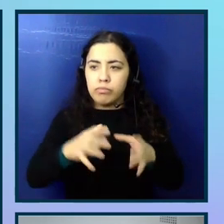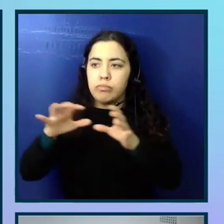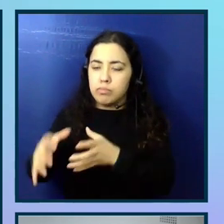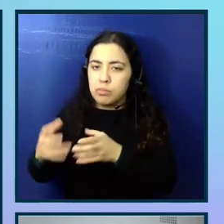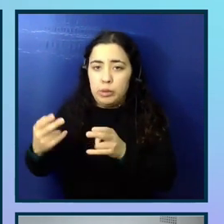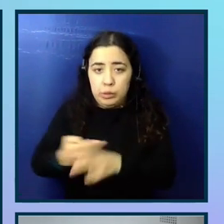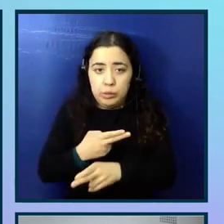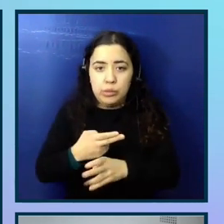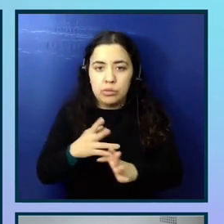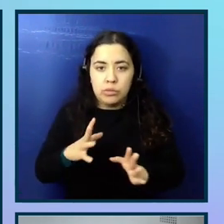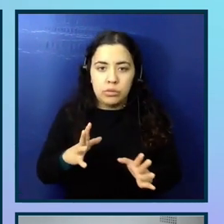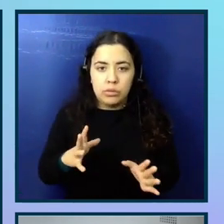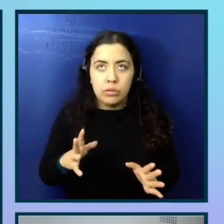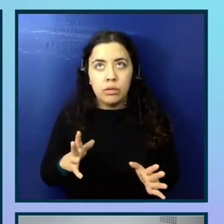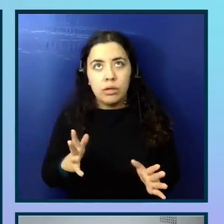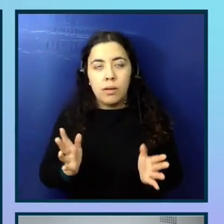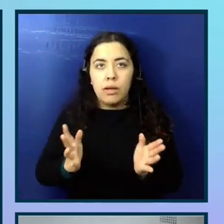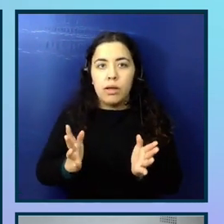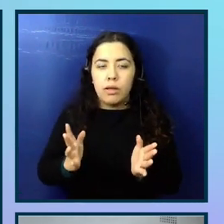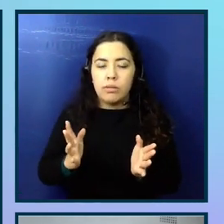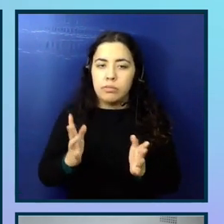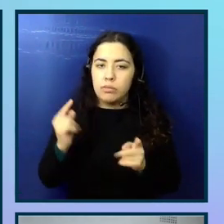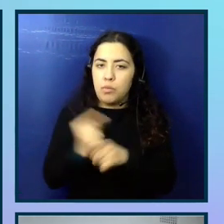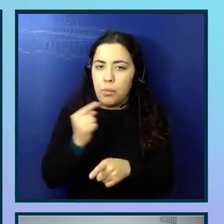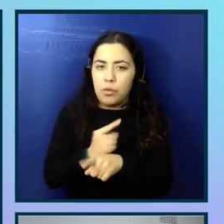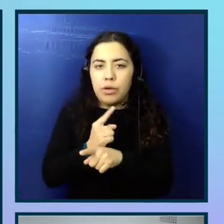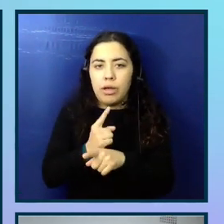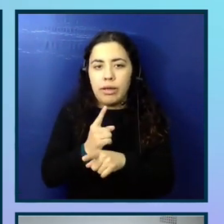use are ethical and that they're appropriate as well.